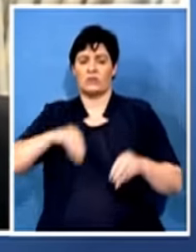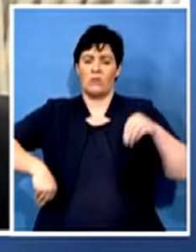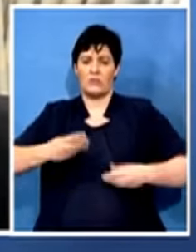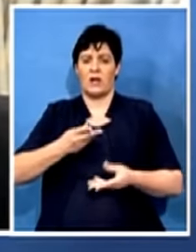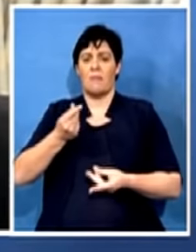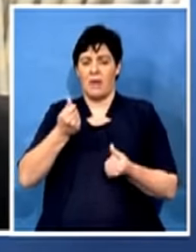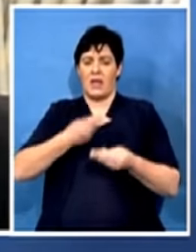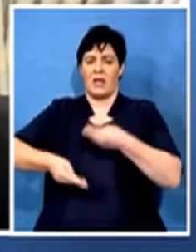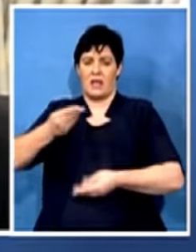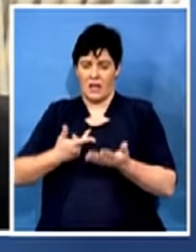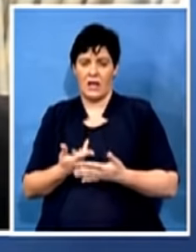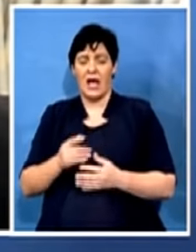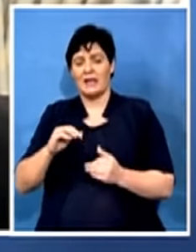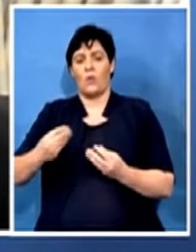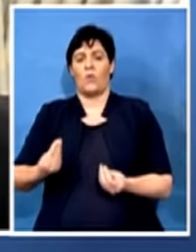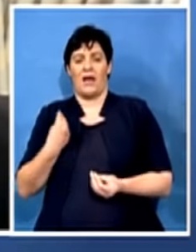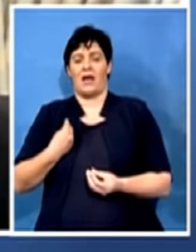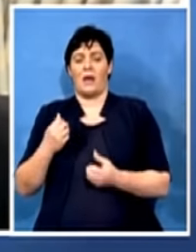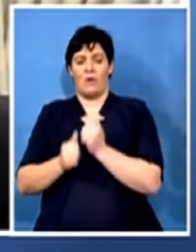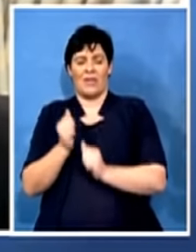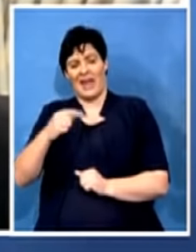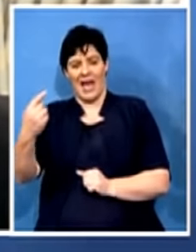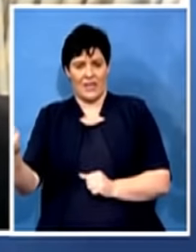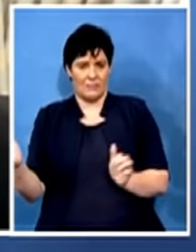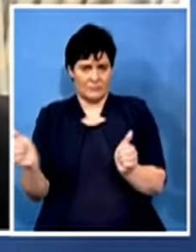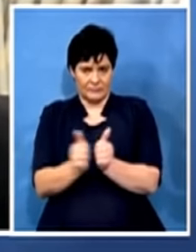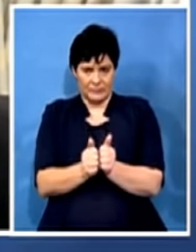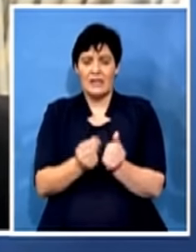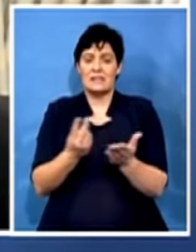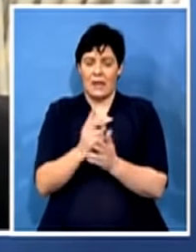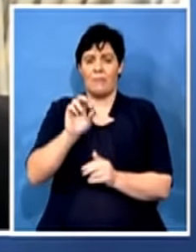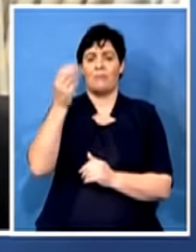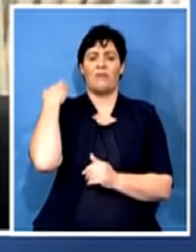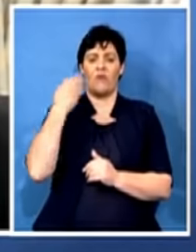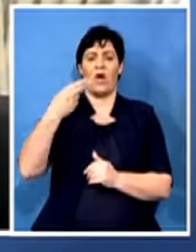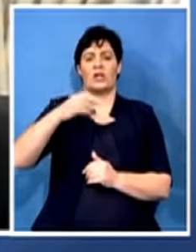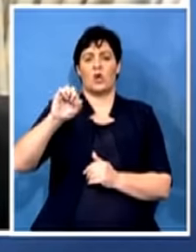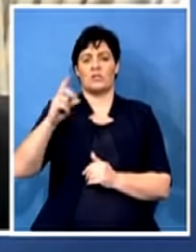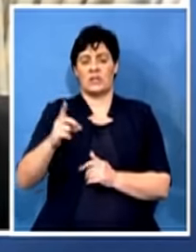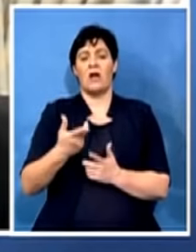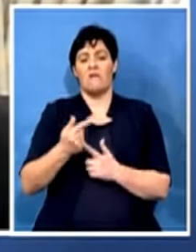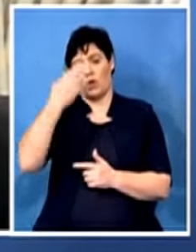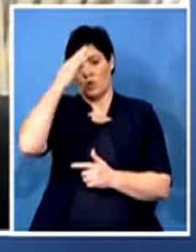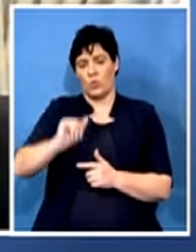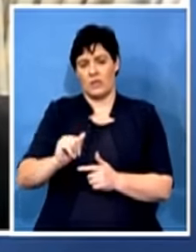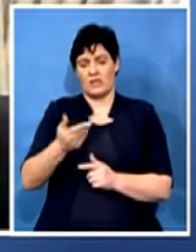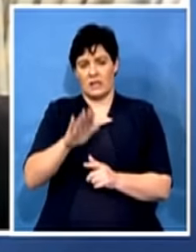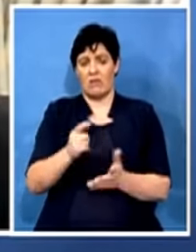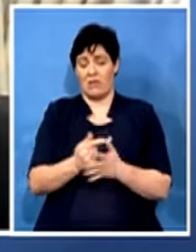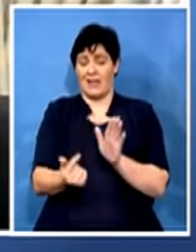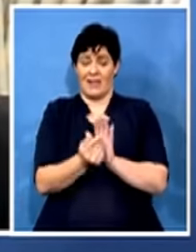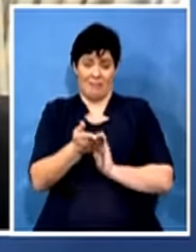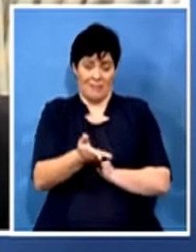accused, whilst you are still the HOD of human settlements in Mpumalanga of legal. That will be the big question, I guess. I want to zoom in